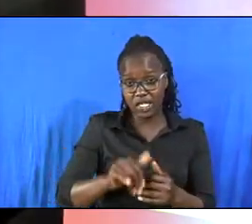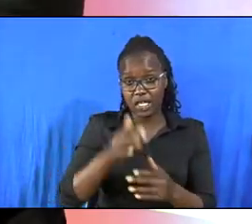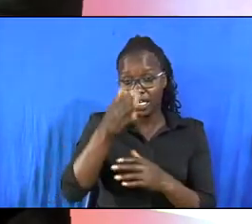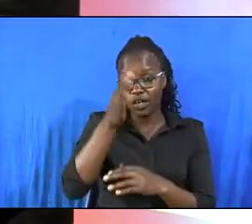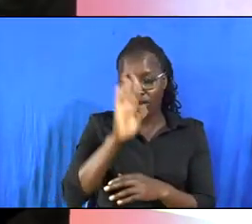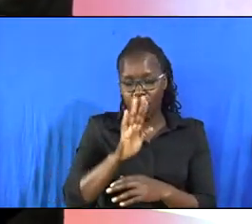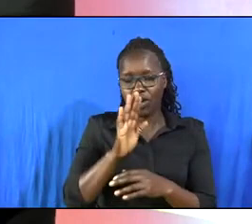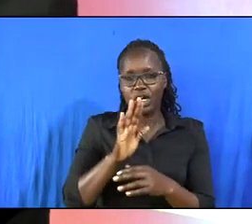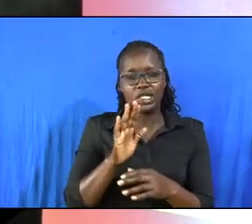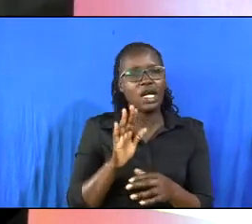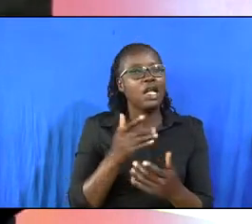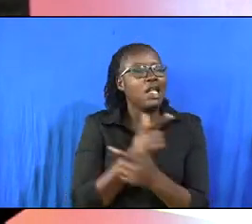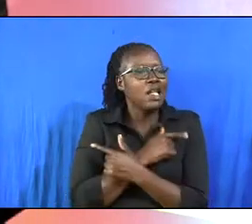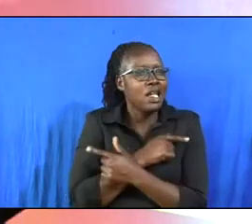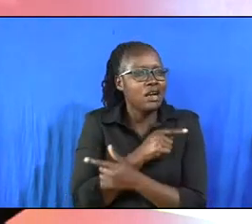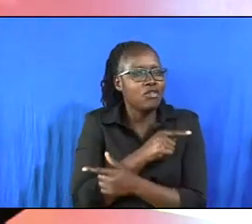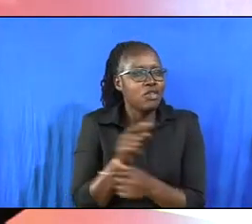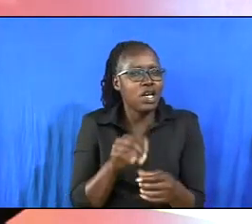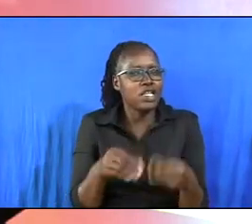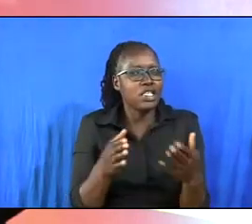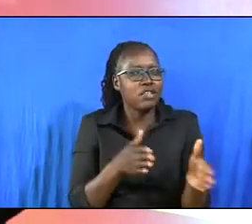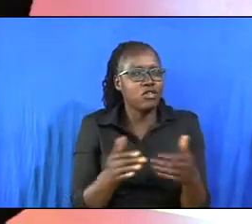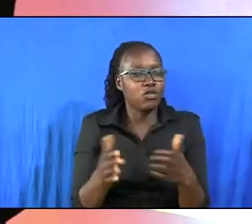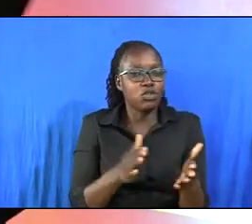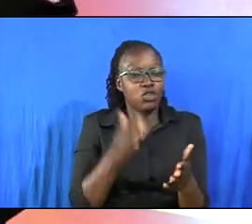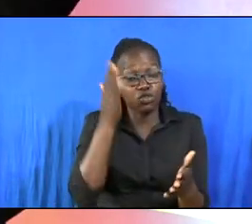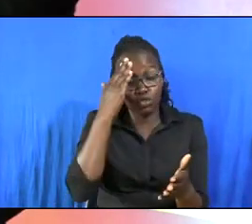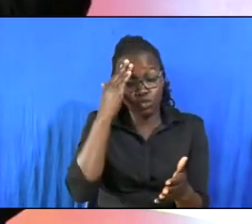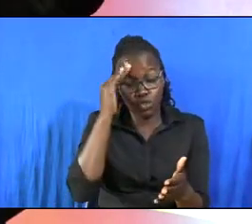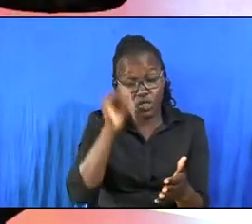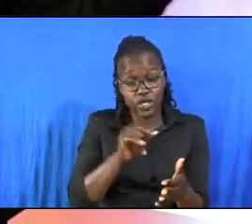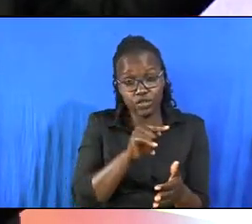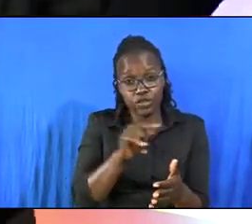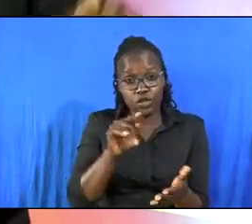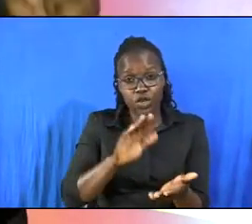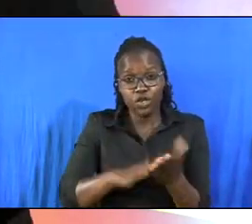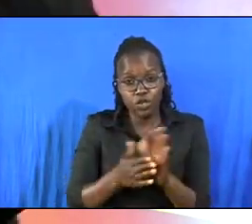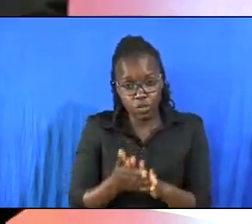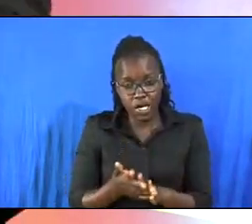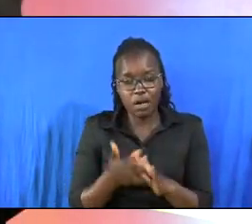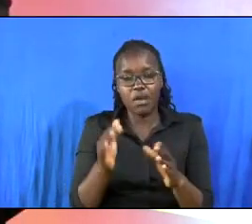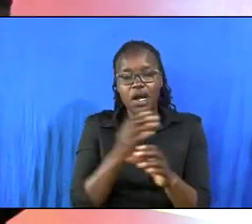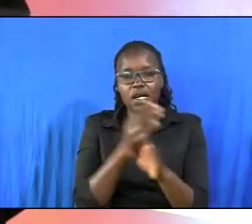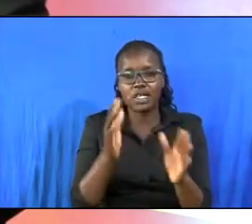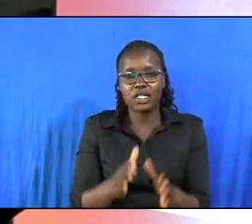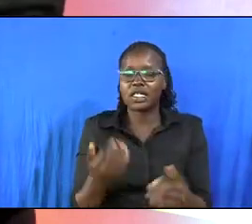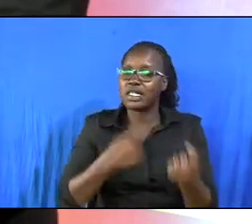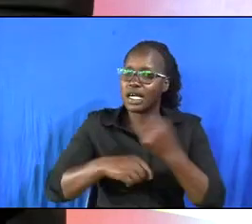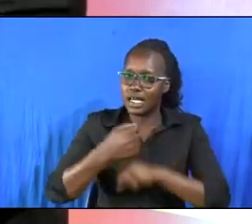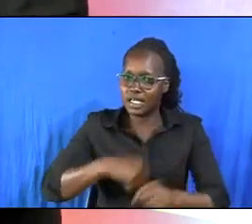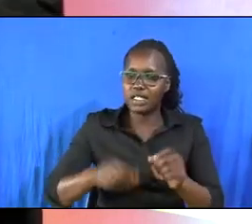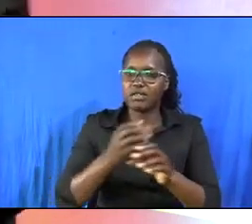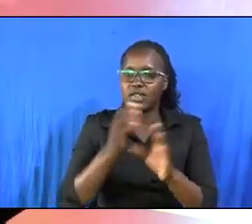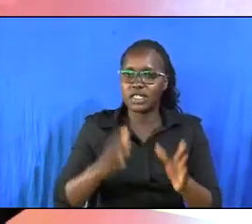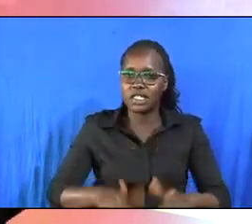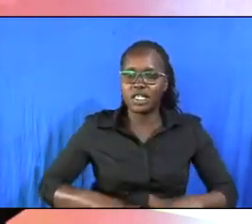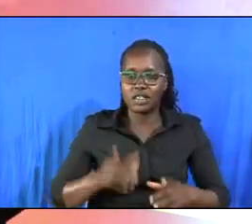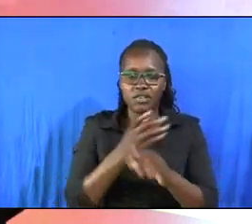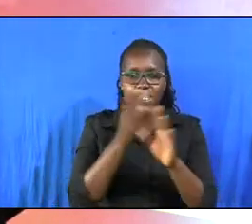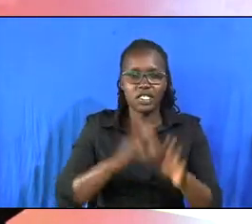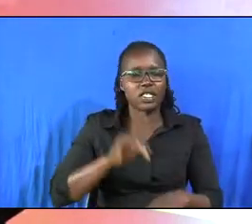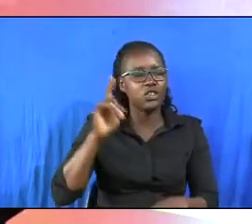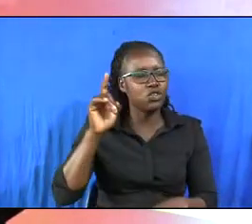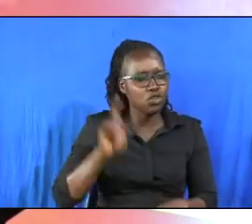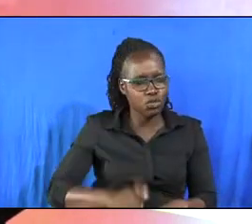god has allowed you an opportunity to know that for you to be a christian an active christian a living christian